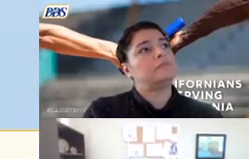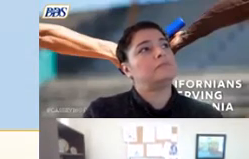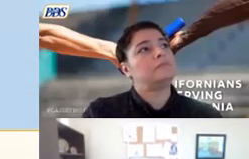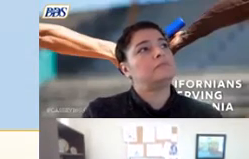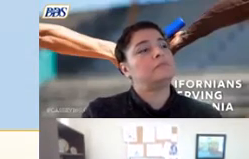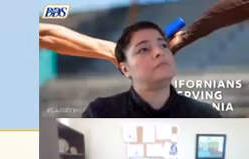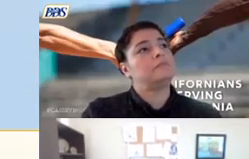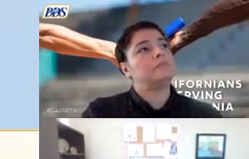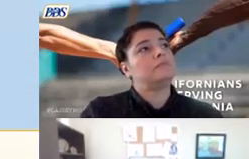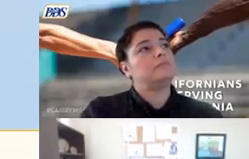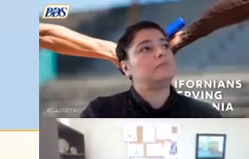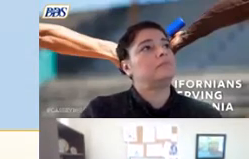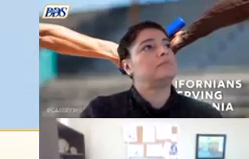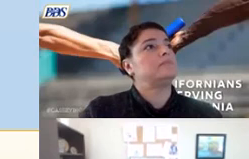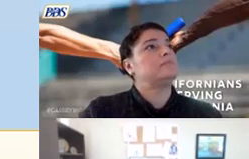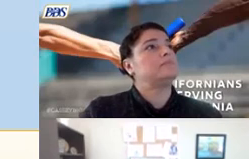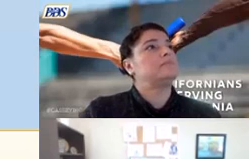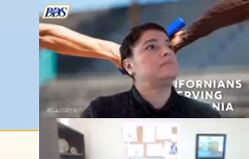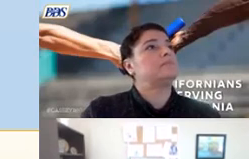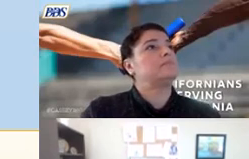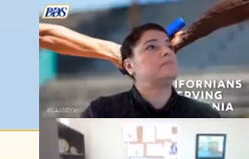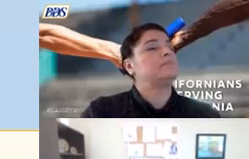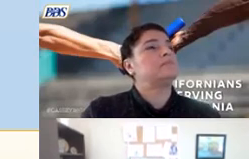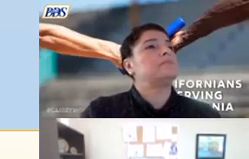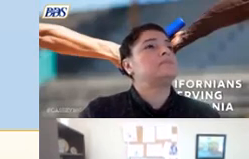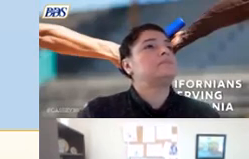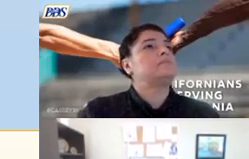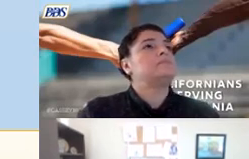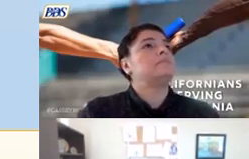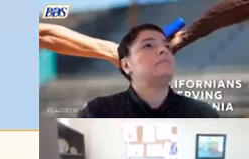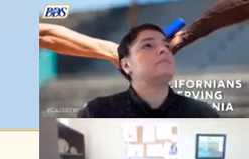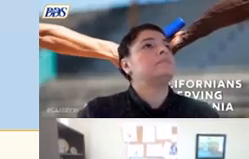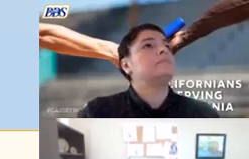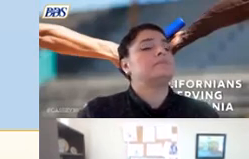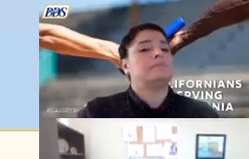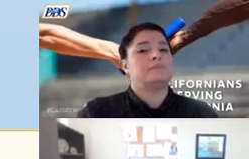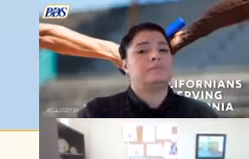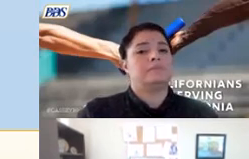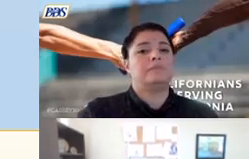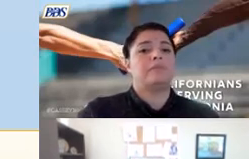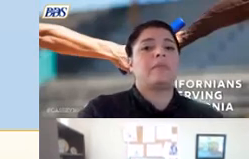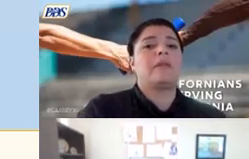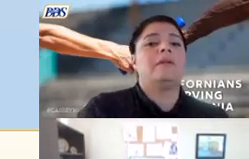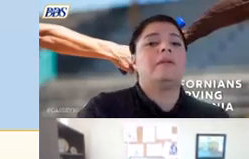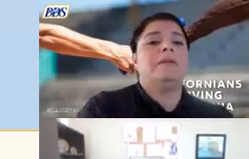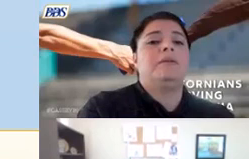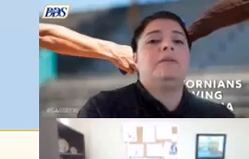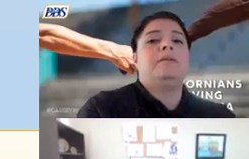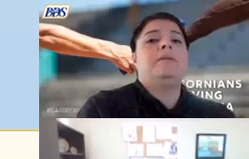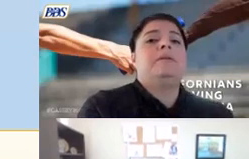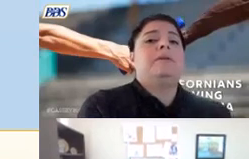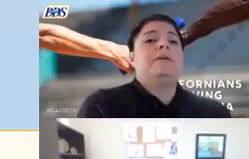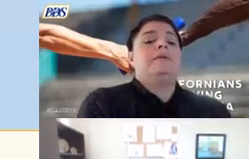and also for the uh performance contract activities we work with disability rights of